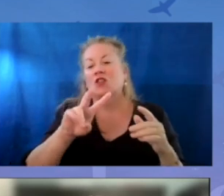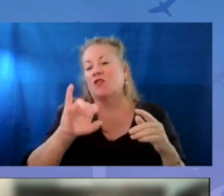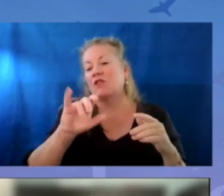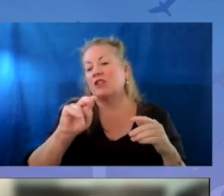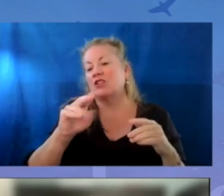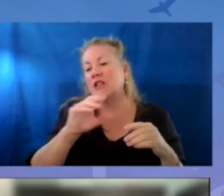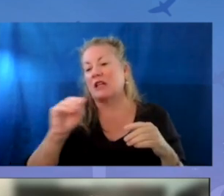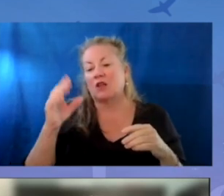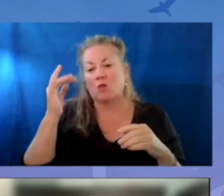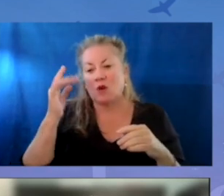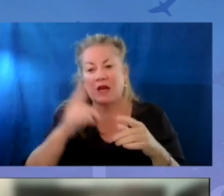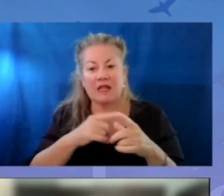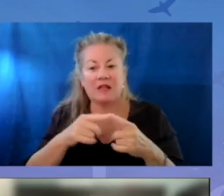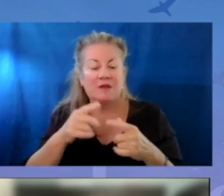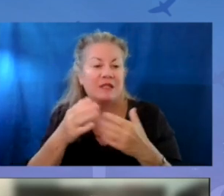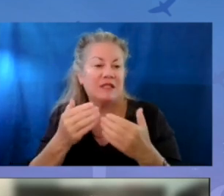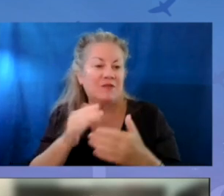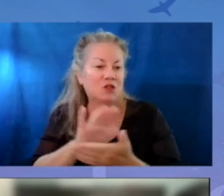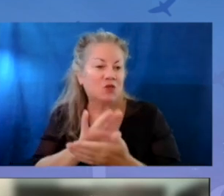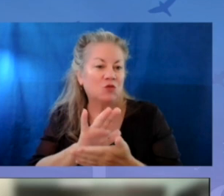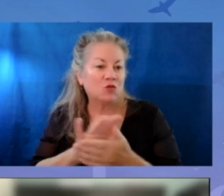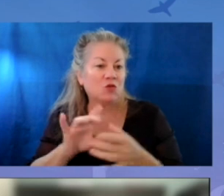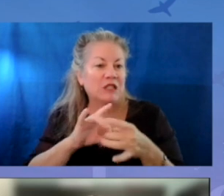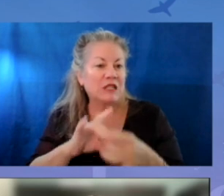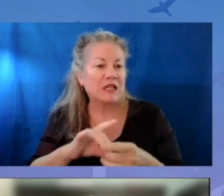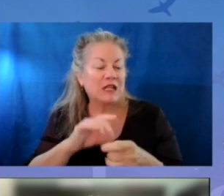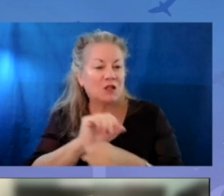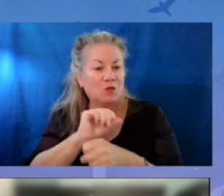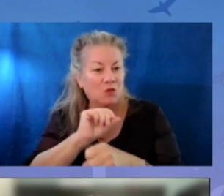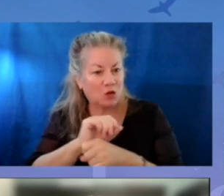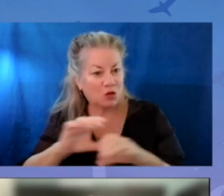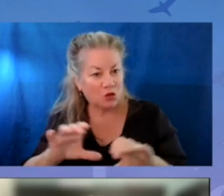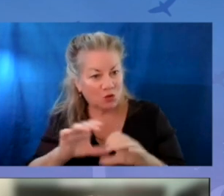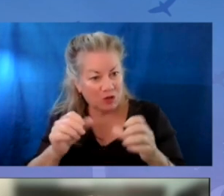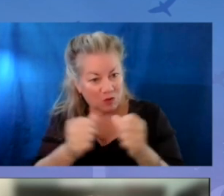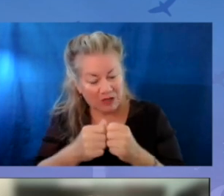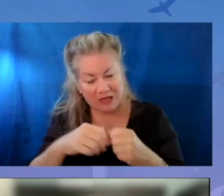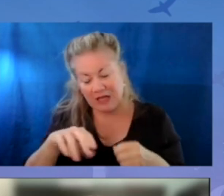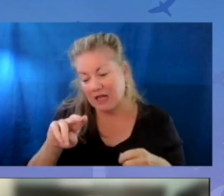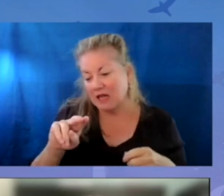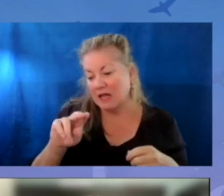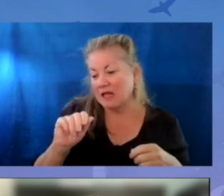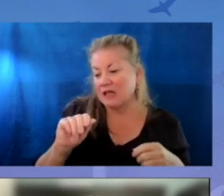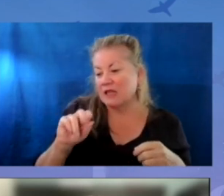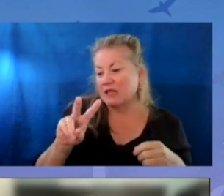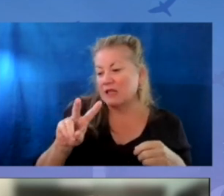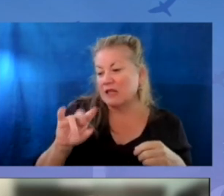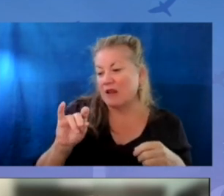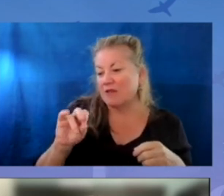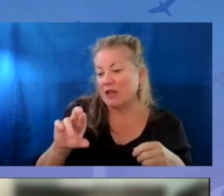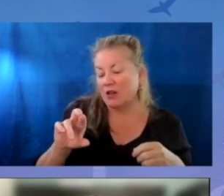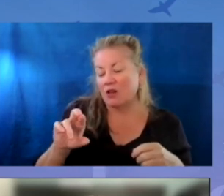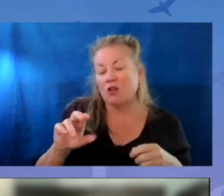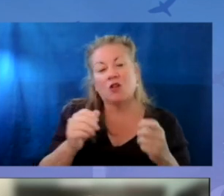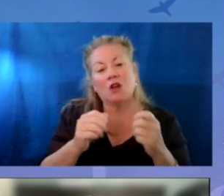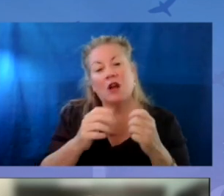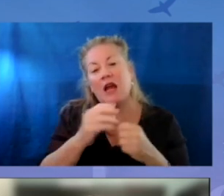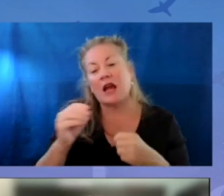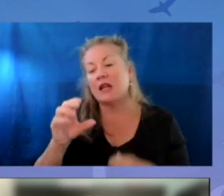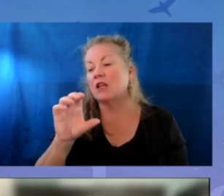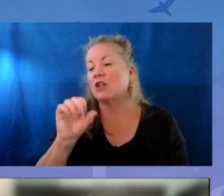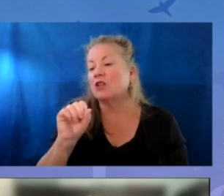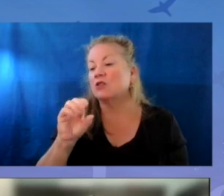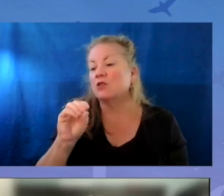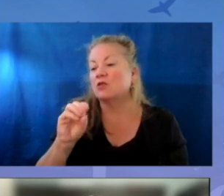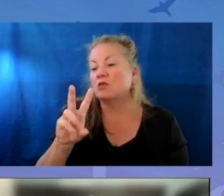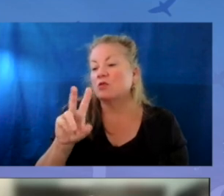and the why, it's easy for schools to connect the work they're doing with Navigator and sewn-to-grow to that why for their communities